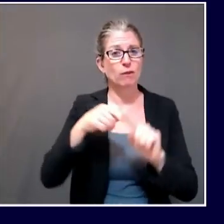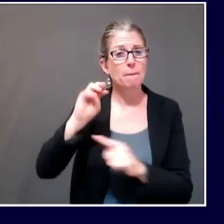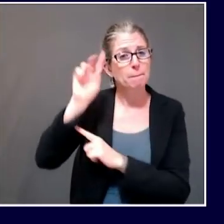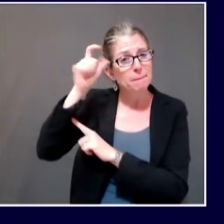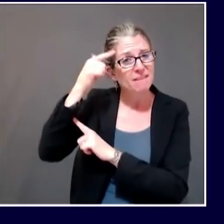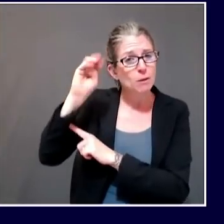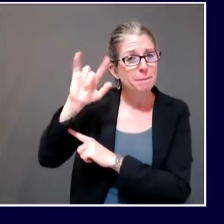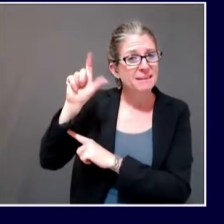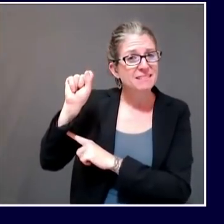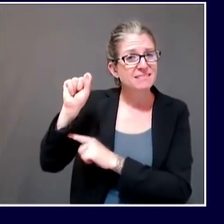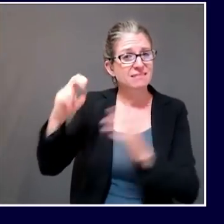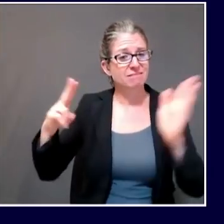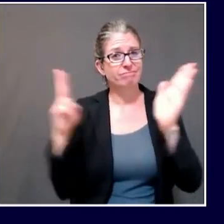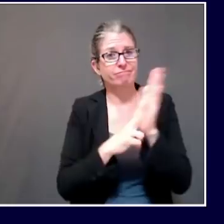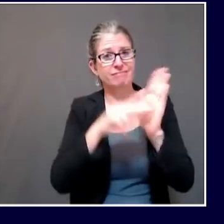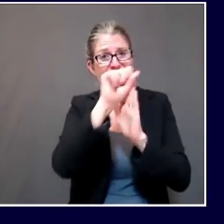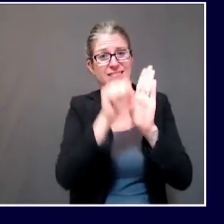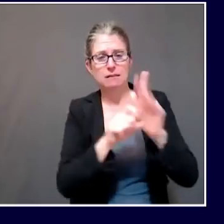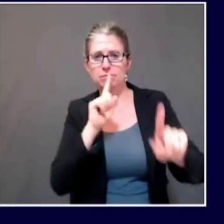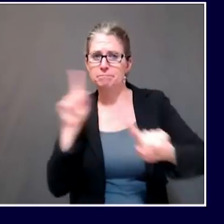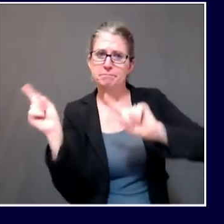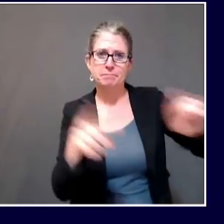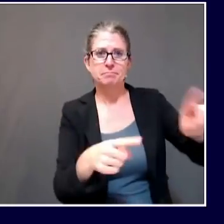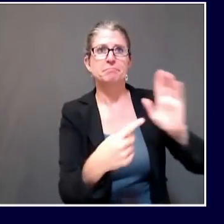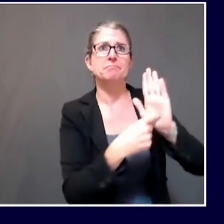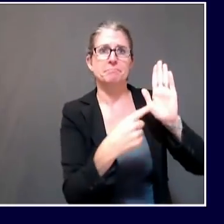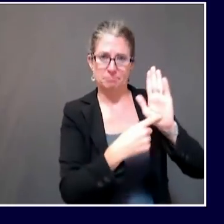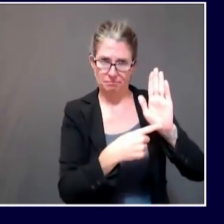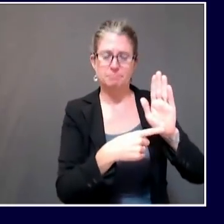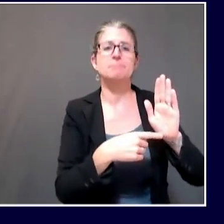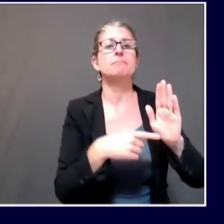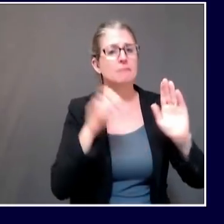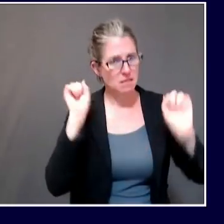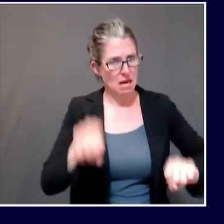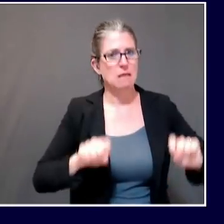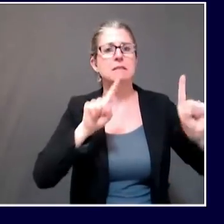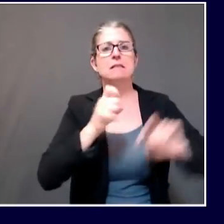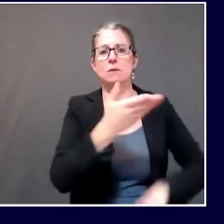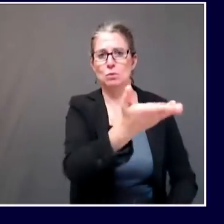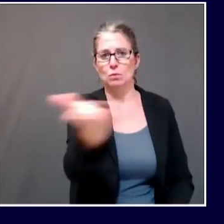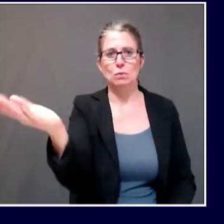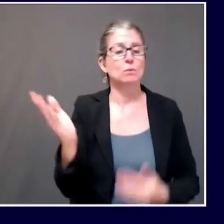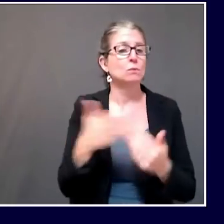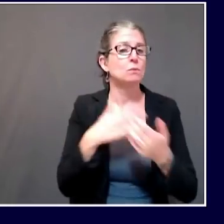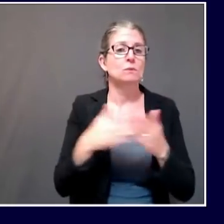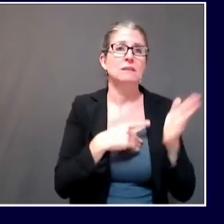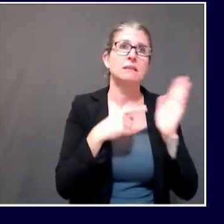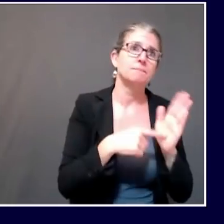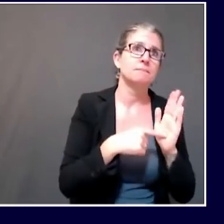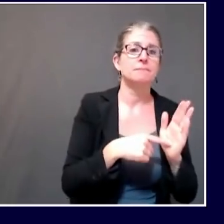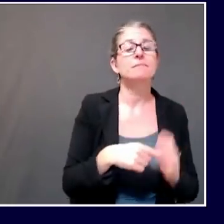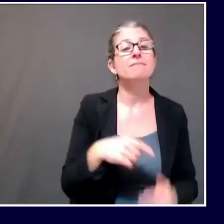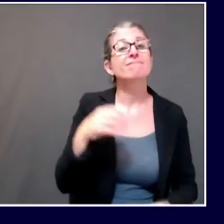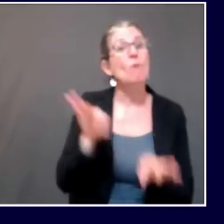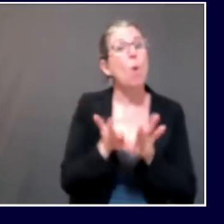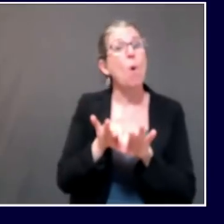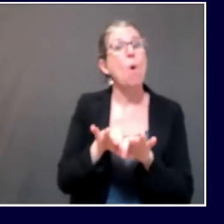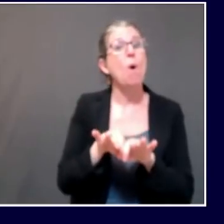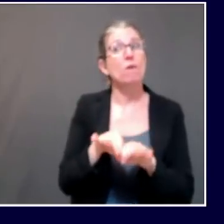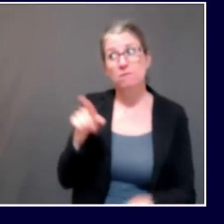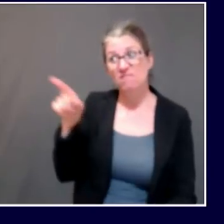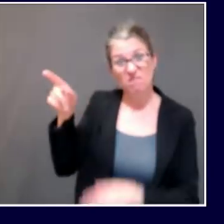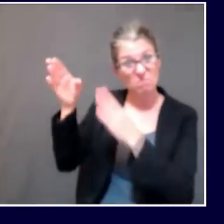of individuals who may have been exposed and not yet showing symptoms to make sure that they have access to testing